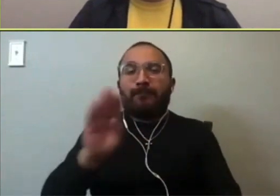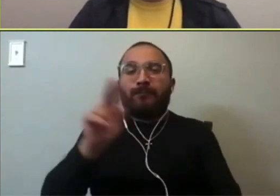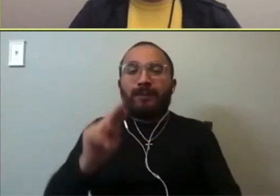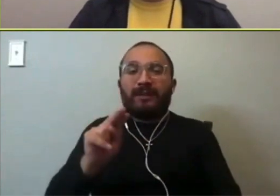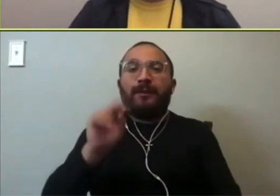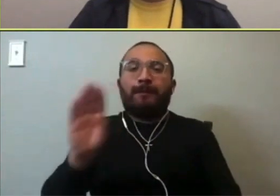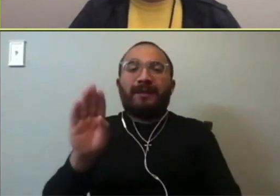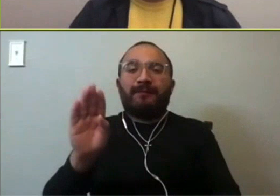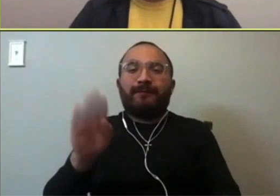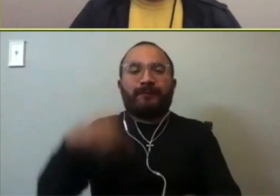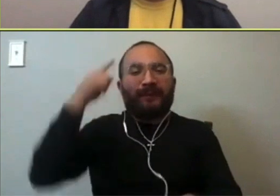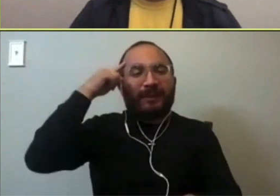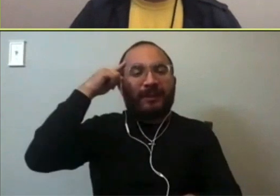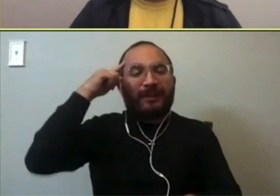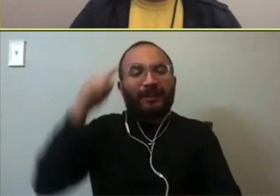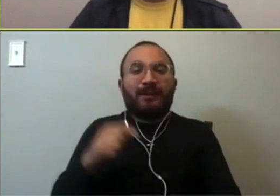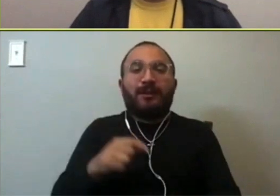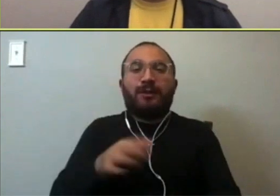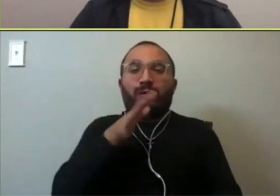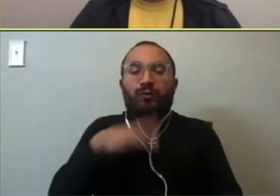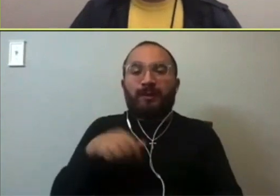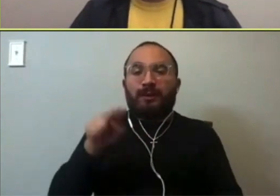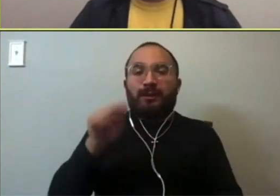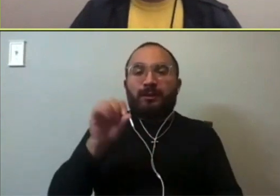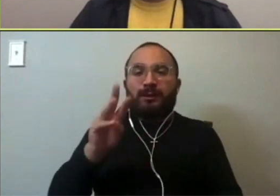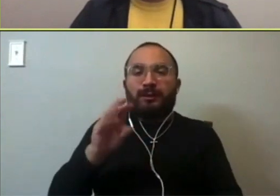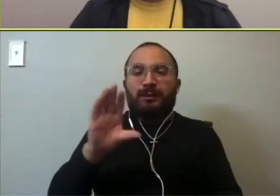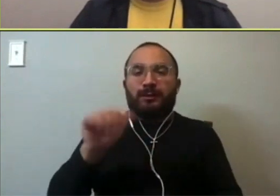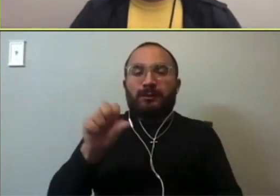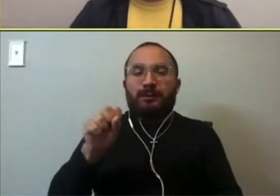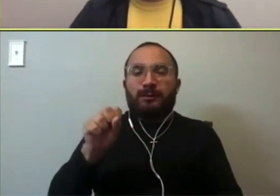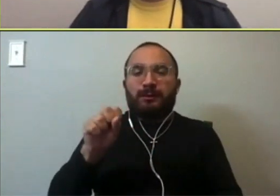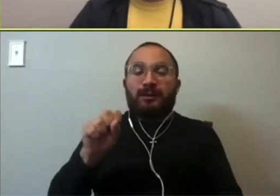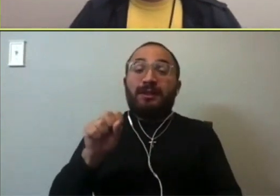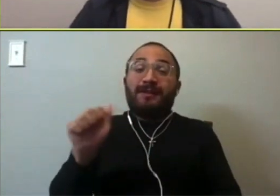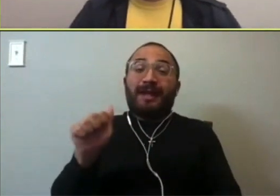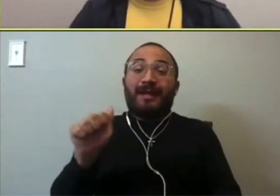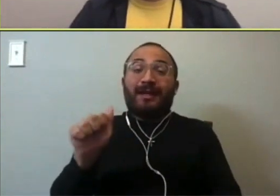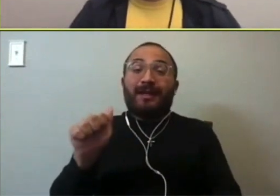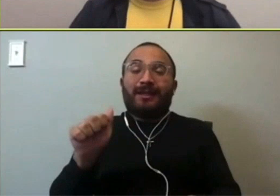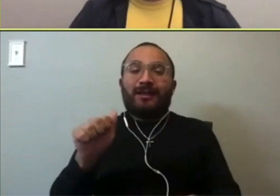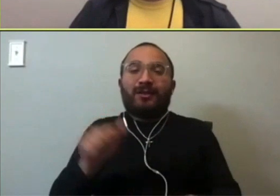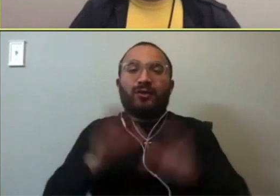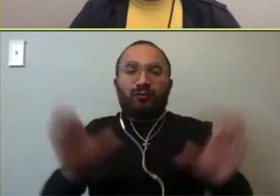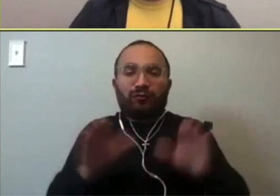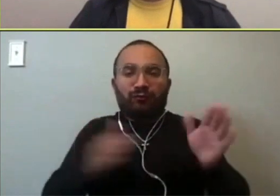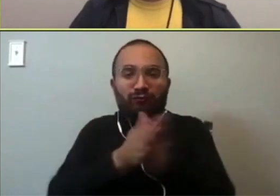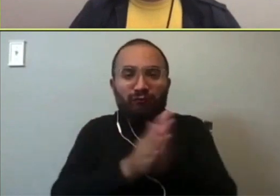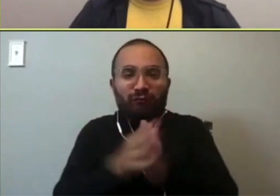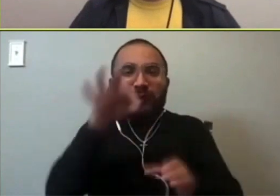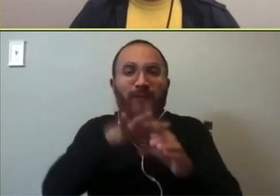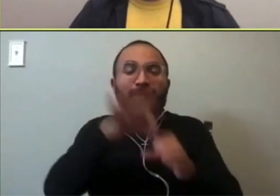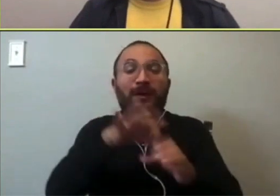Anne from NowCastSA would like to say a little word. I just want to encourage everybody to vote. If you haven't voted yet, or even if you